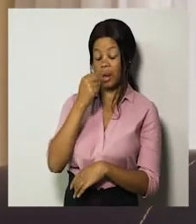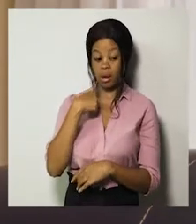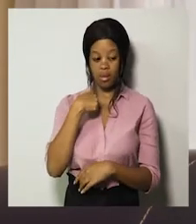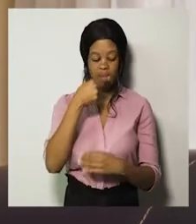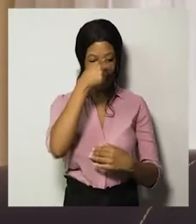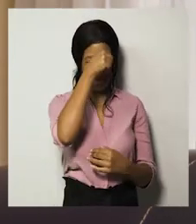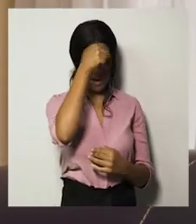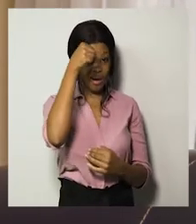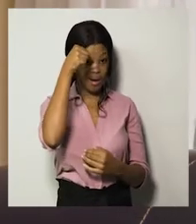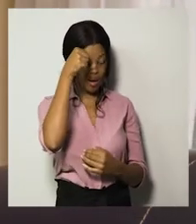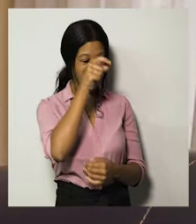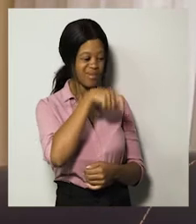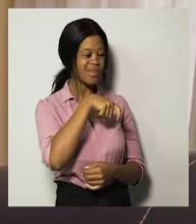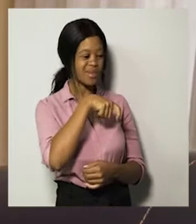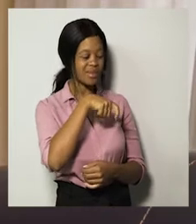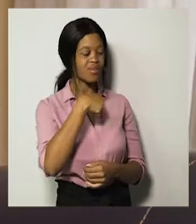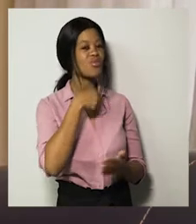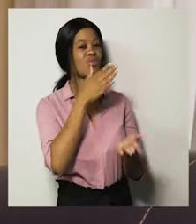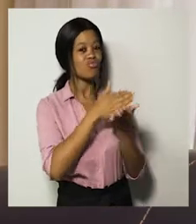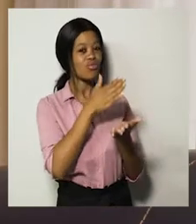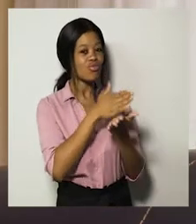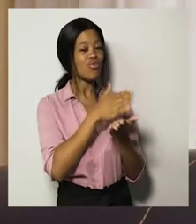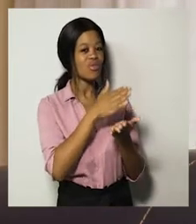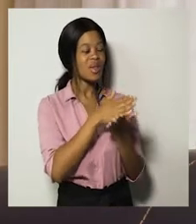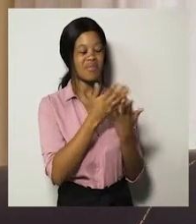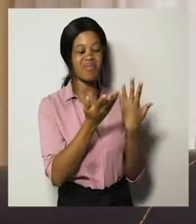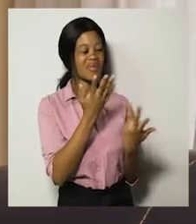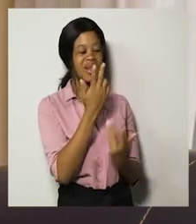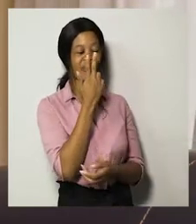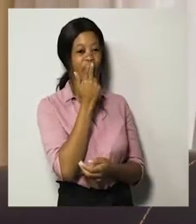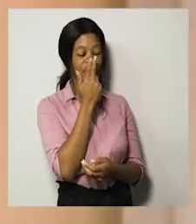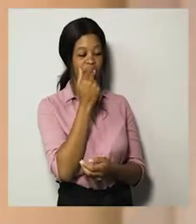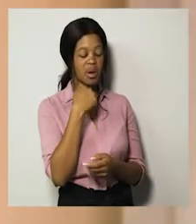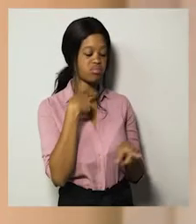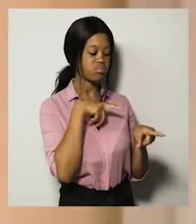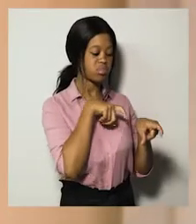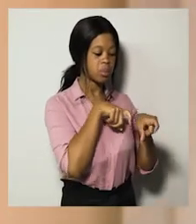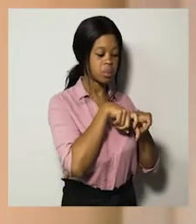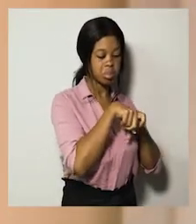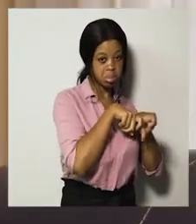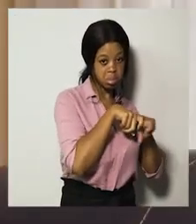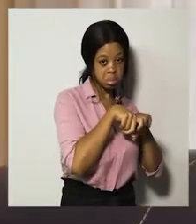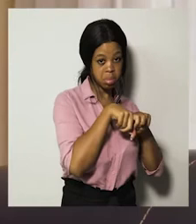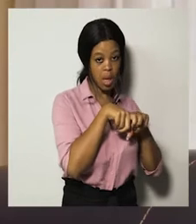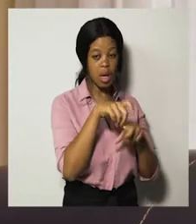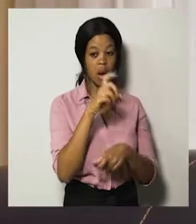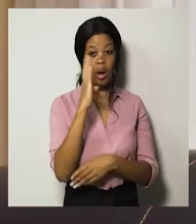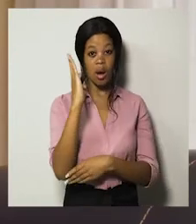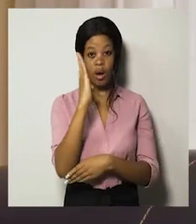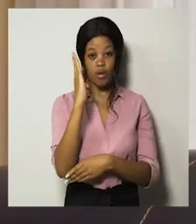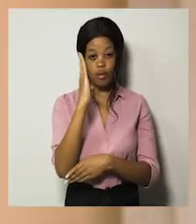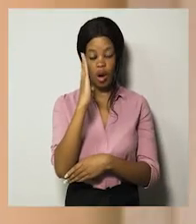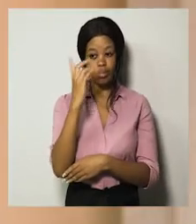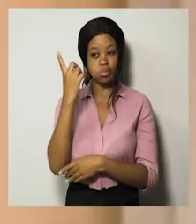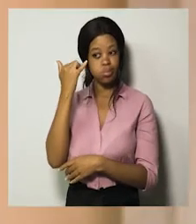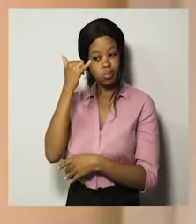careful person that I am I was so sure that it's just flu I went to test that afternoon